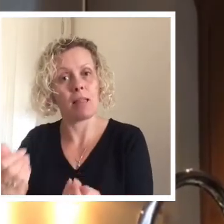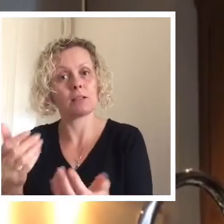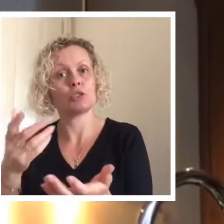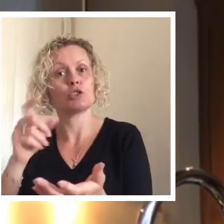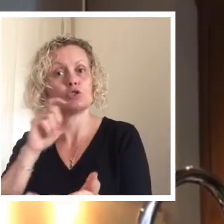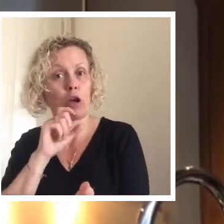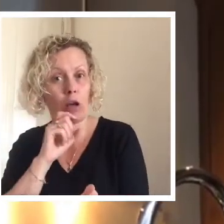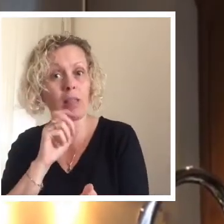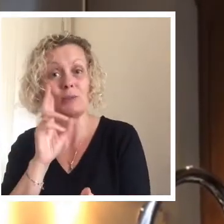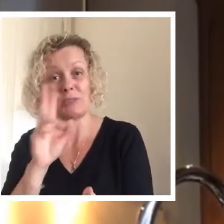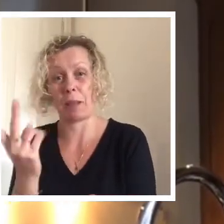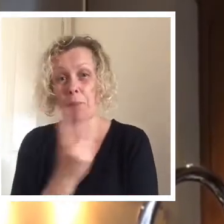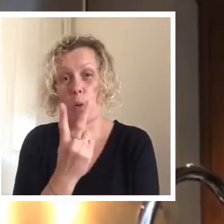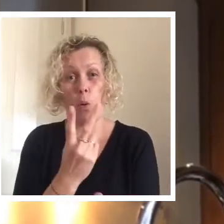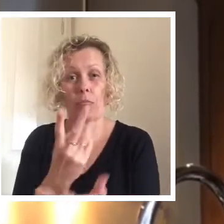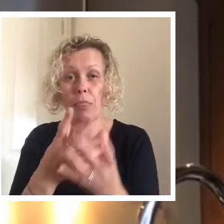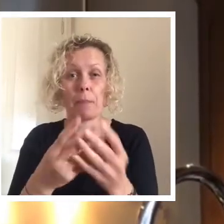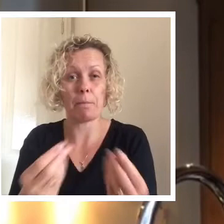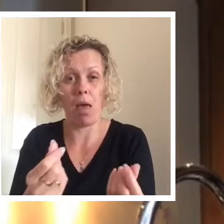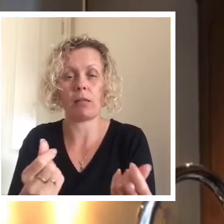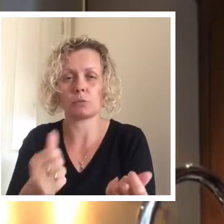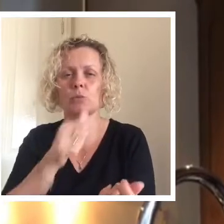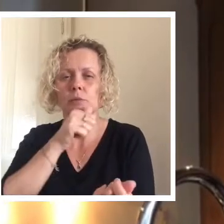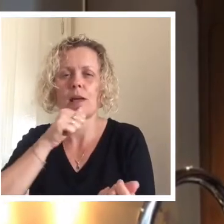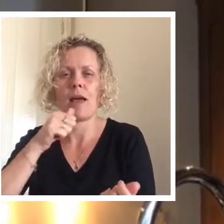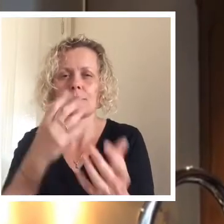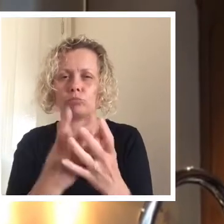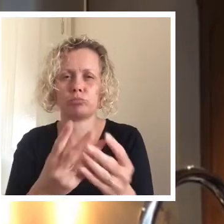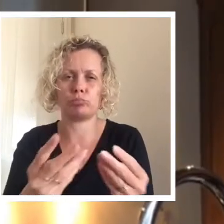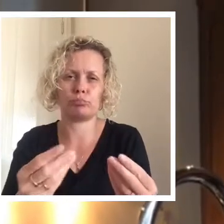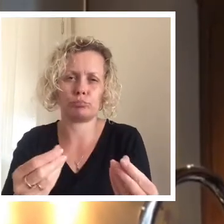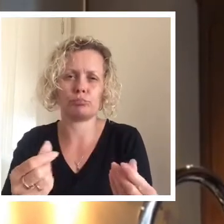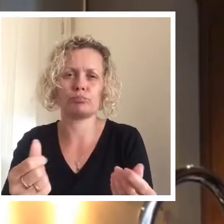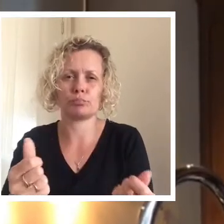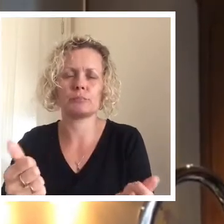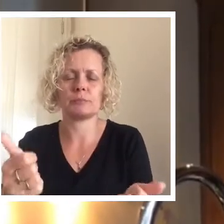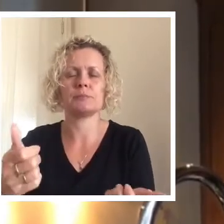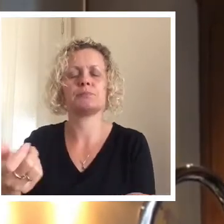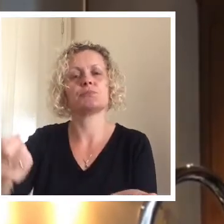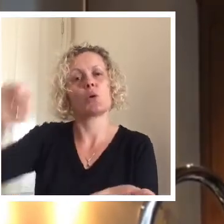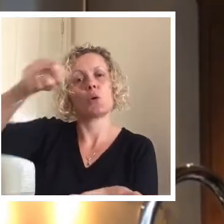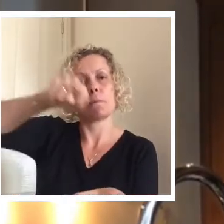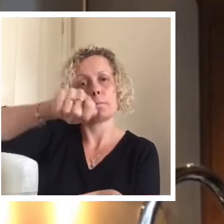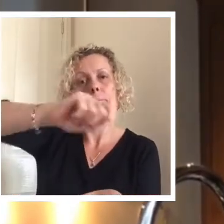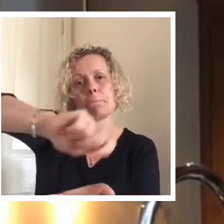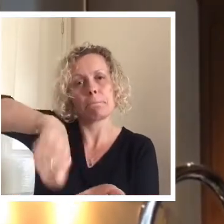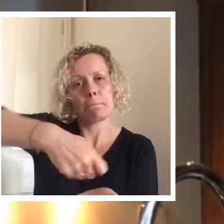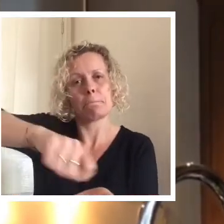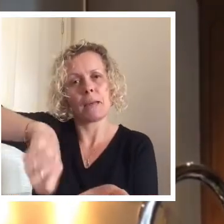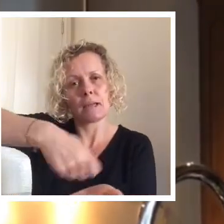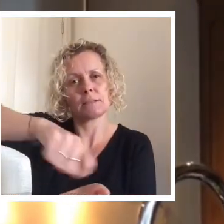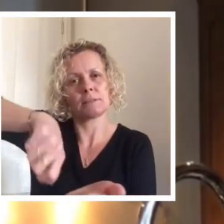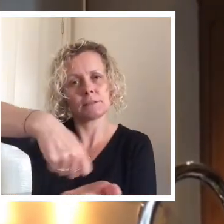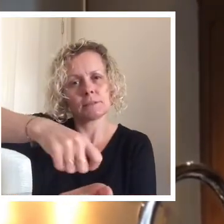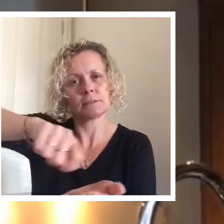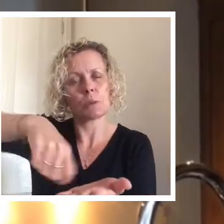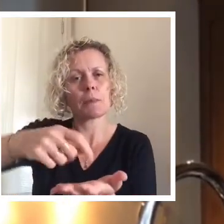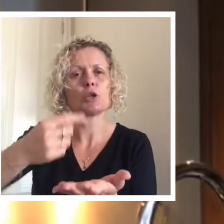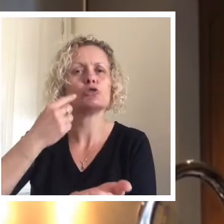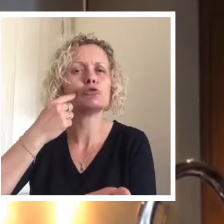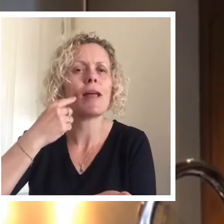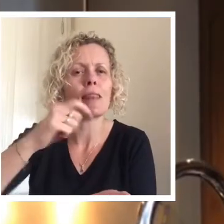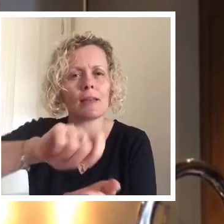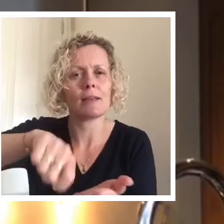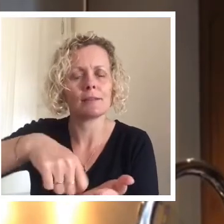can see, nice and silky with our dark and our milk. So I'm going to mix our butter. Now it is